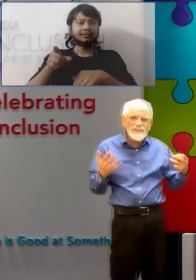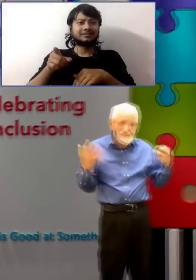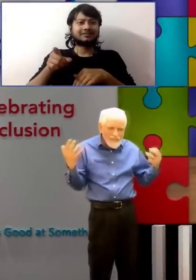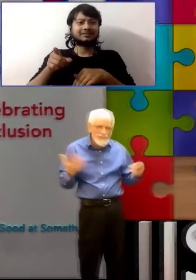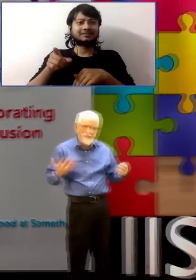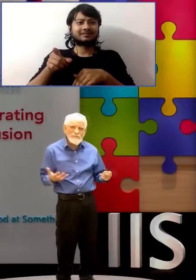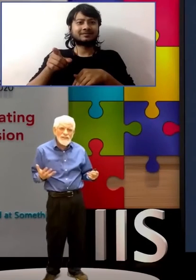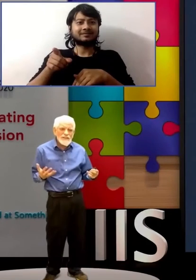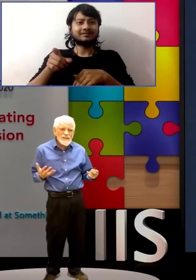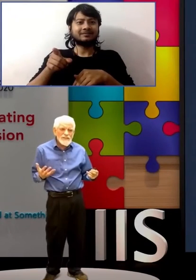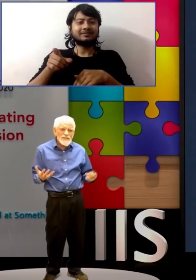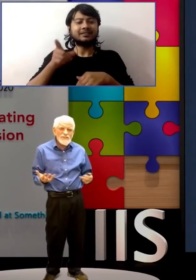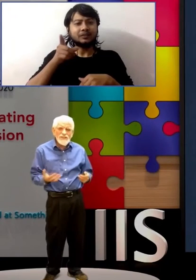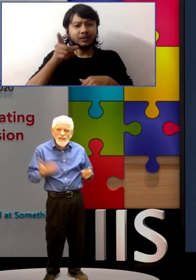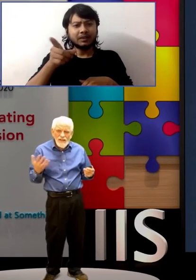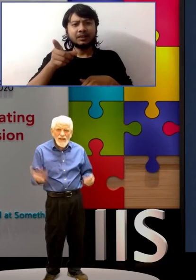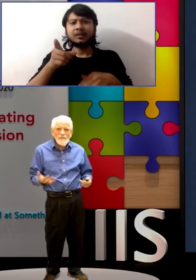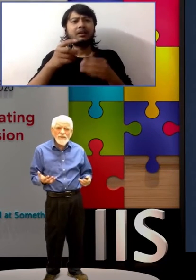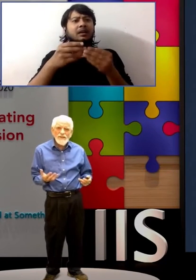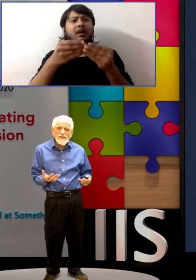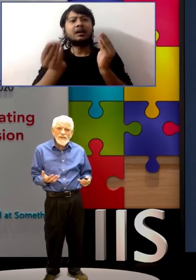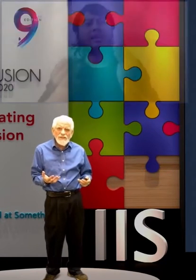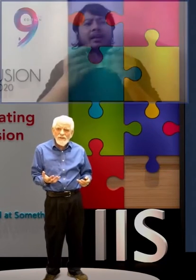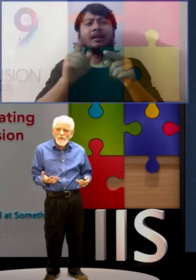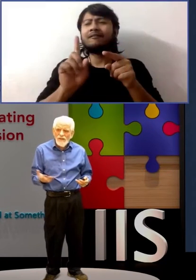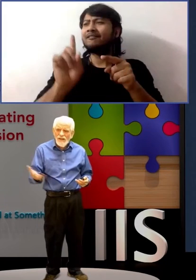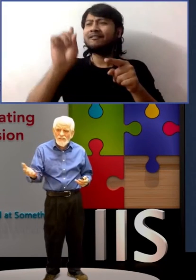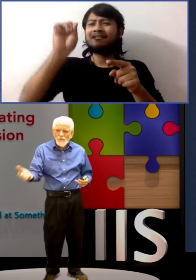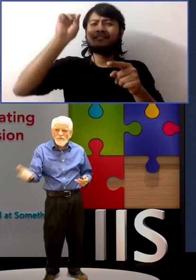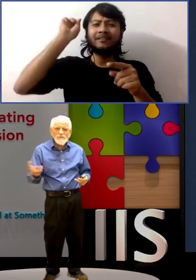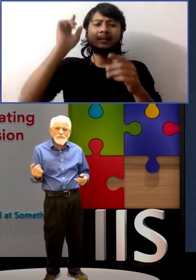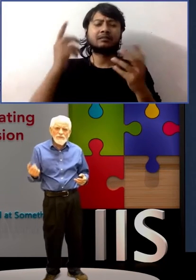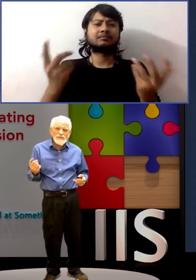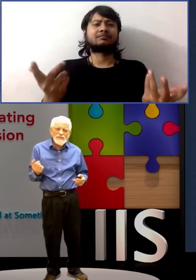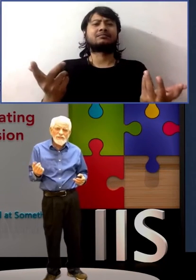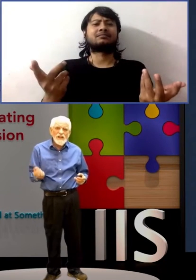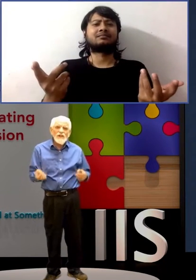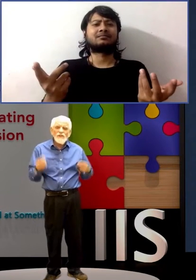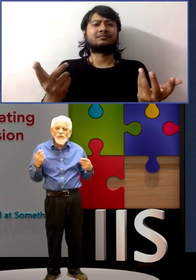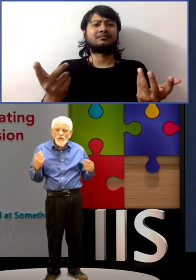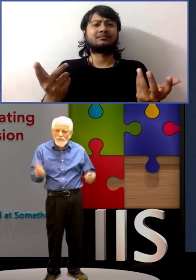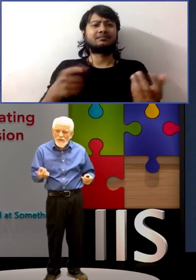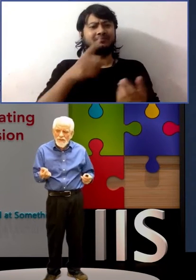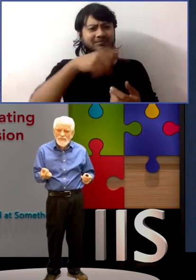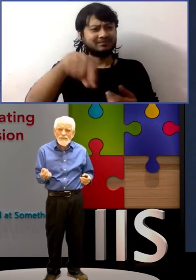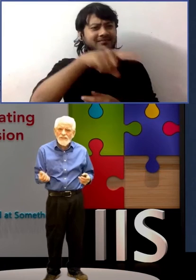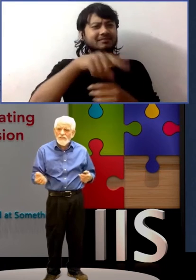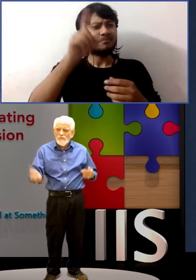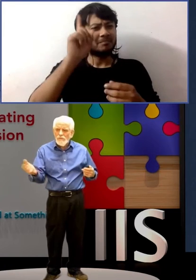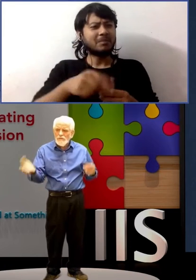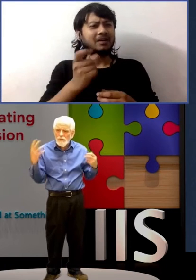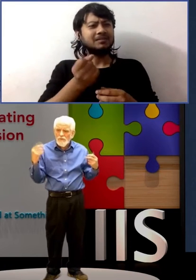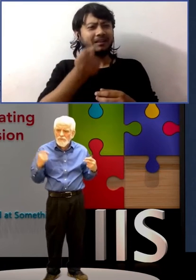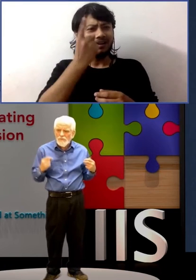right. He felt the system should accommodate, or as Wolfensberger said, normalize.